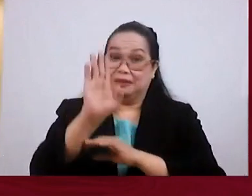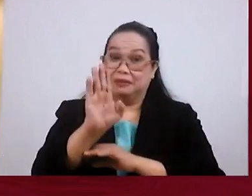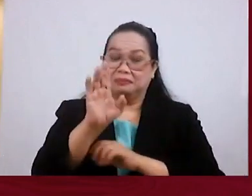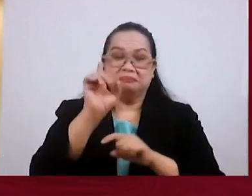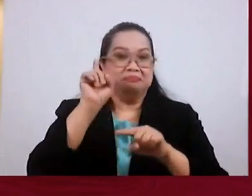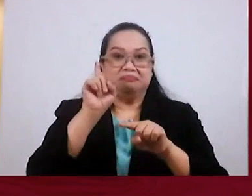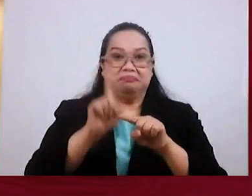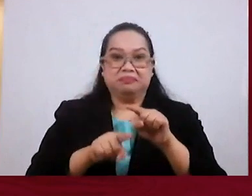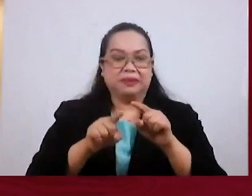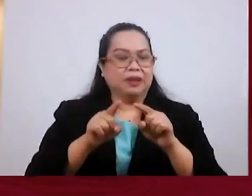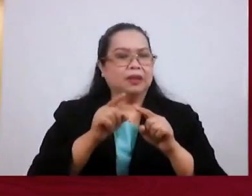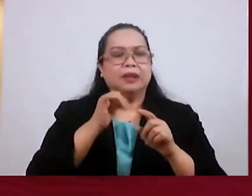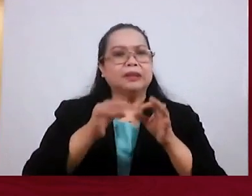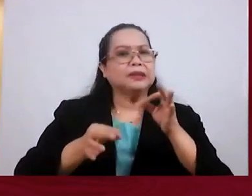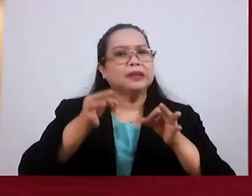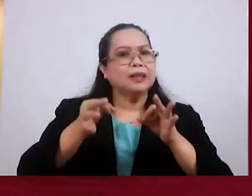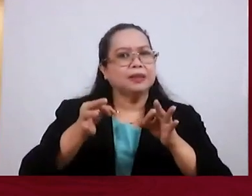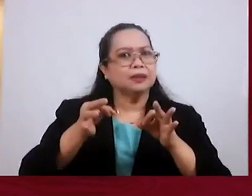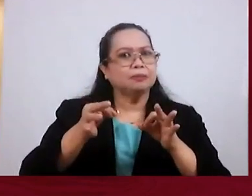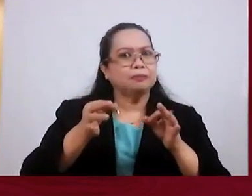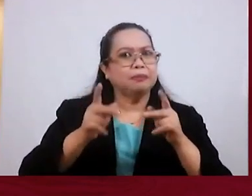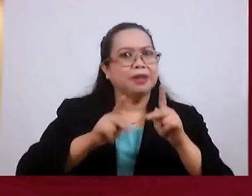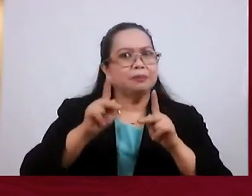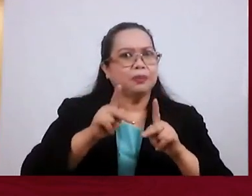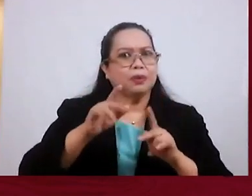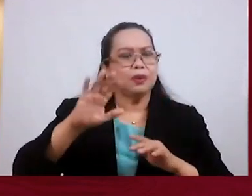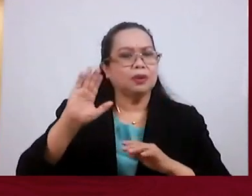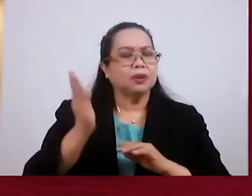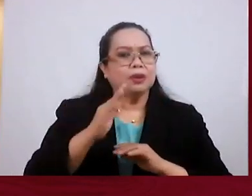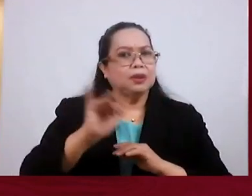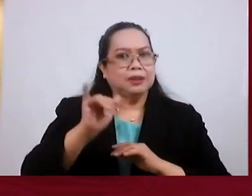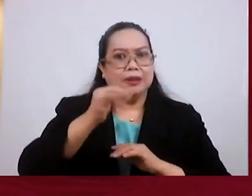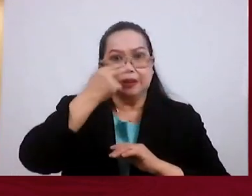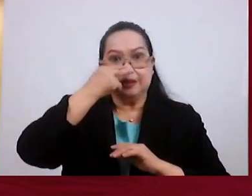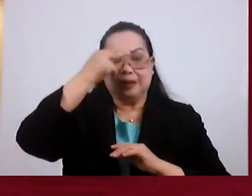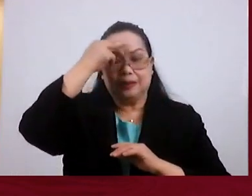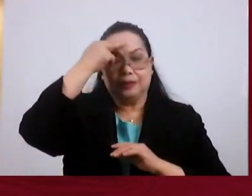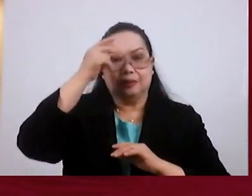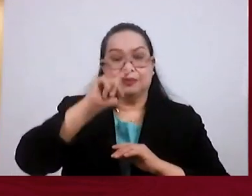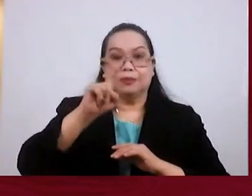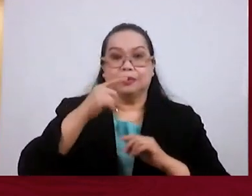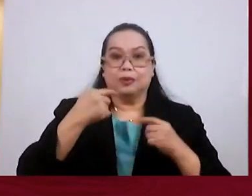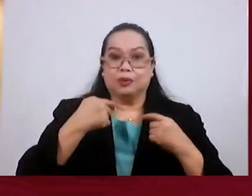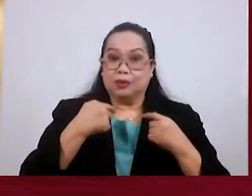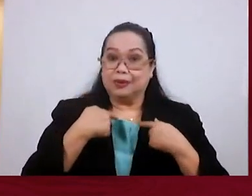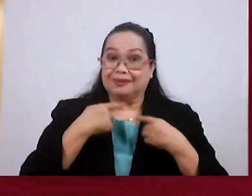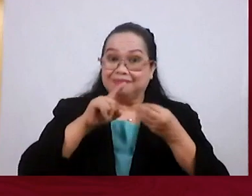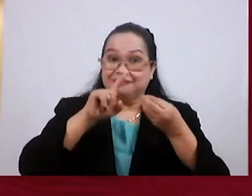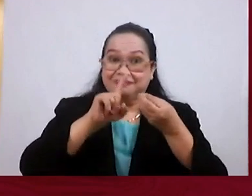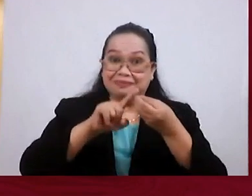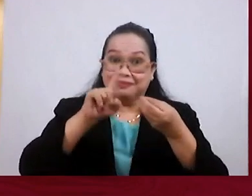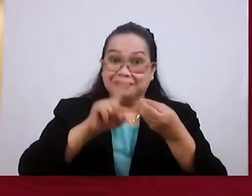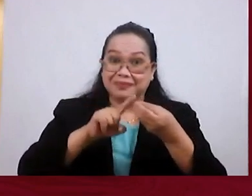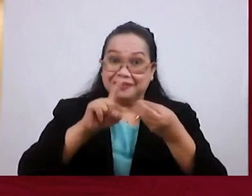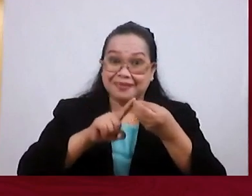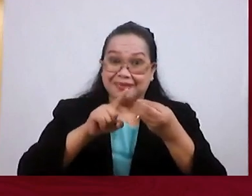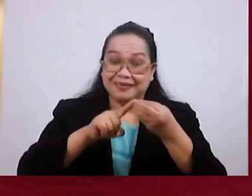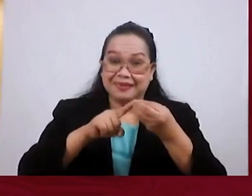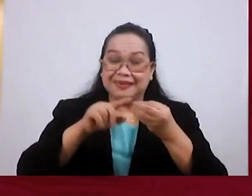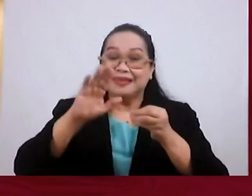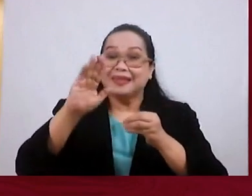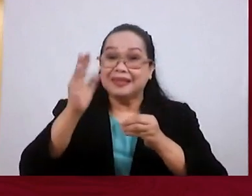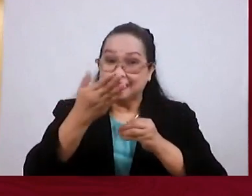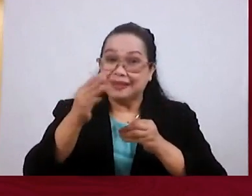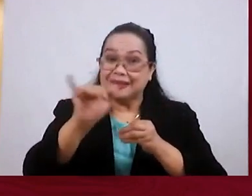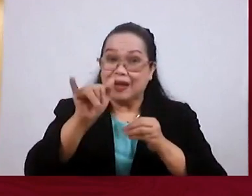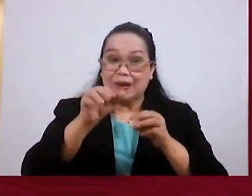But we cannot go around judging people. That's the situation of the writer of Hebrews. That's why he's going to talk like this in a very similar